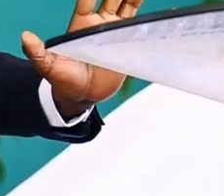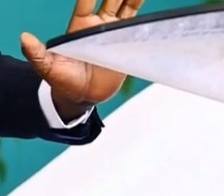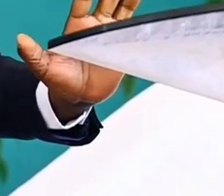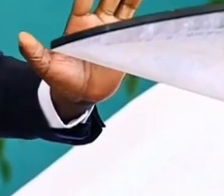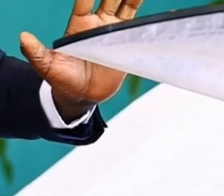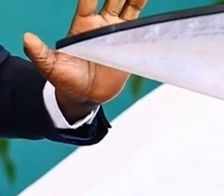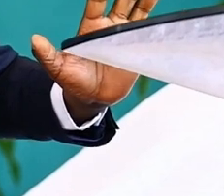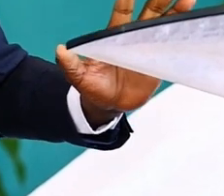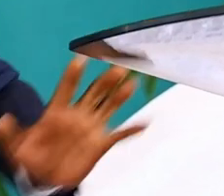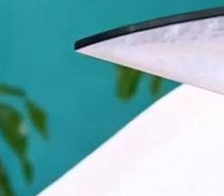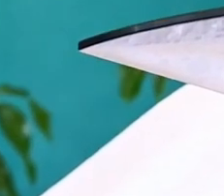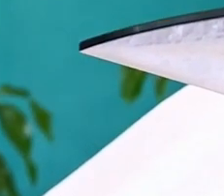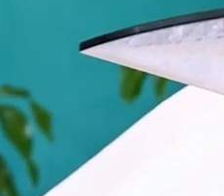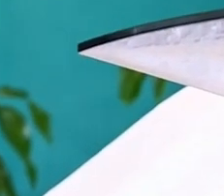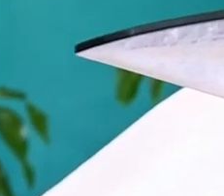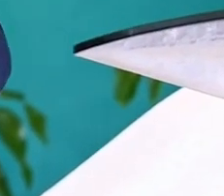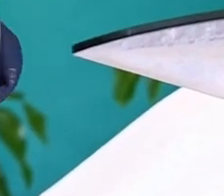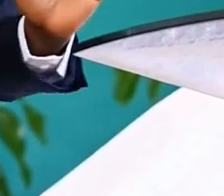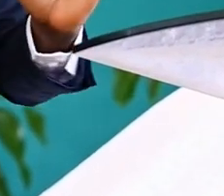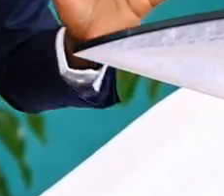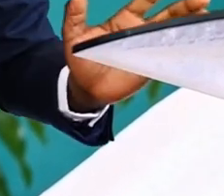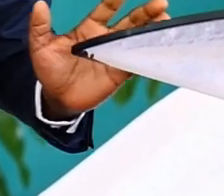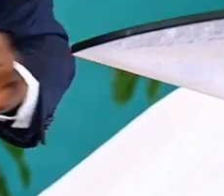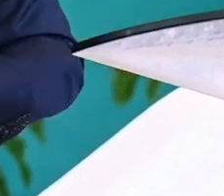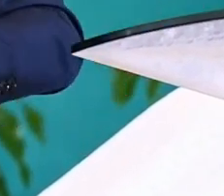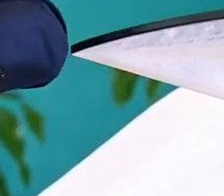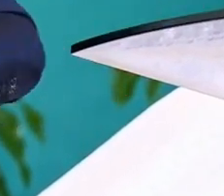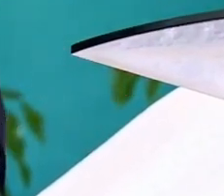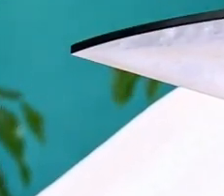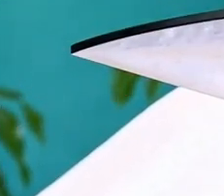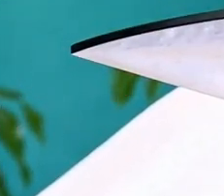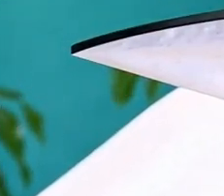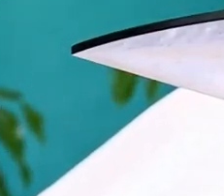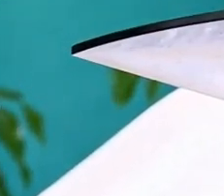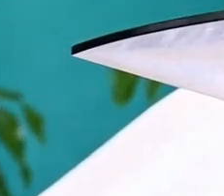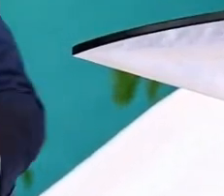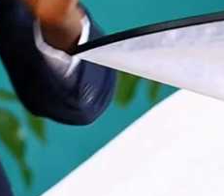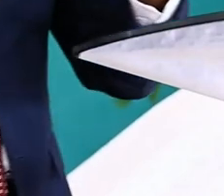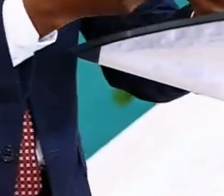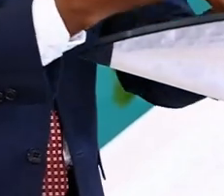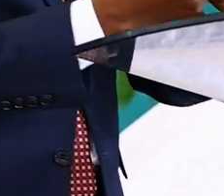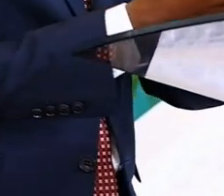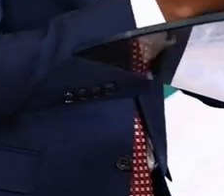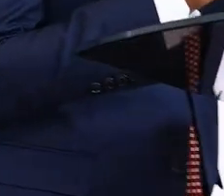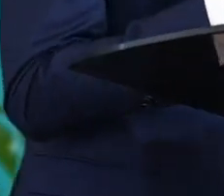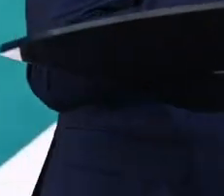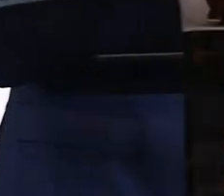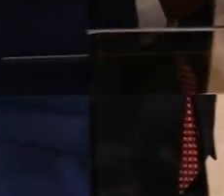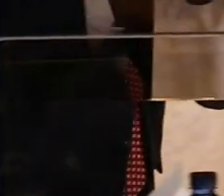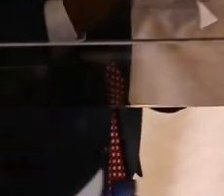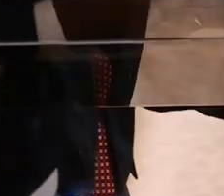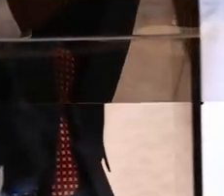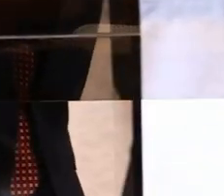us. Who should sit where in this table? We have heard Jesus saying that